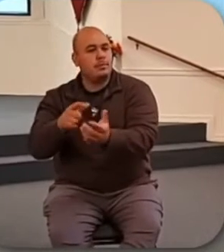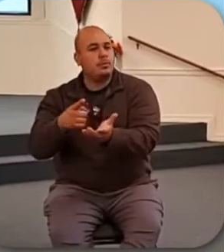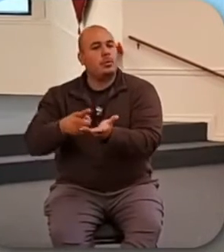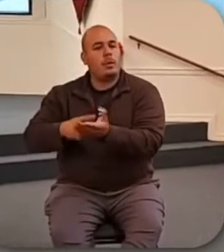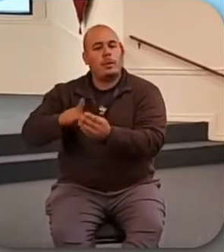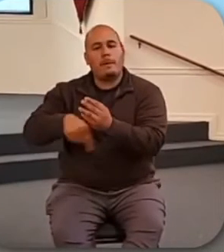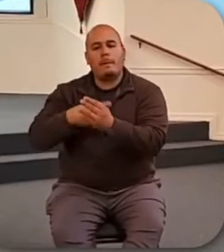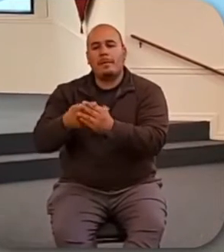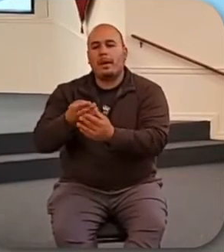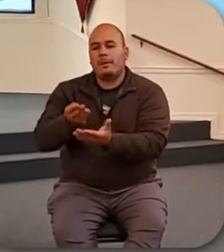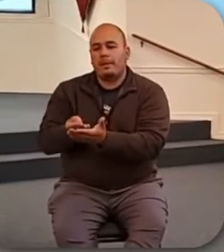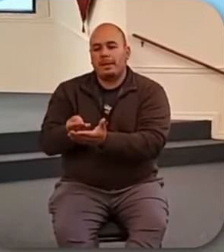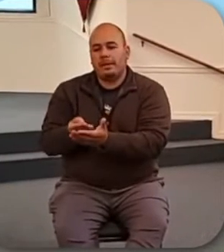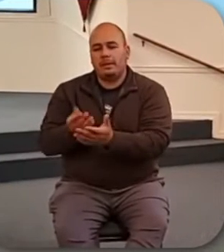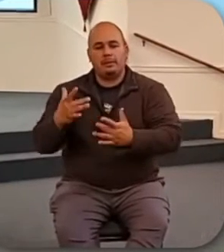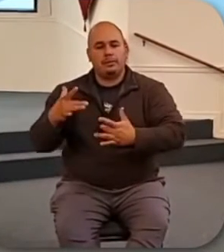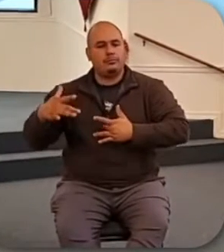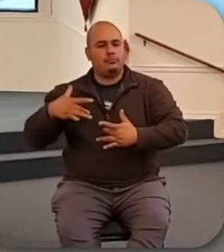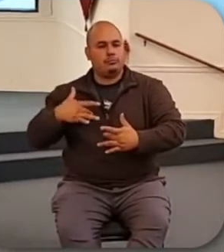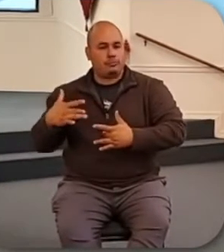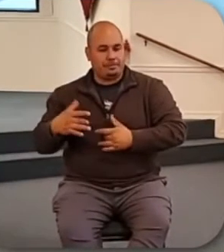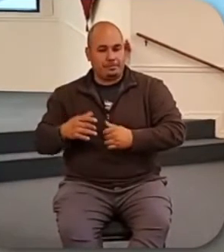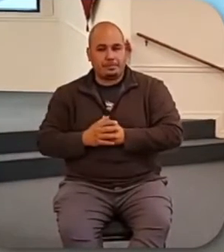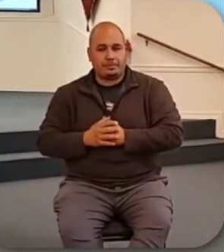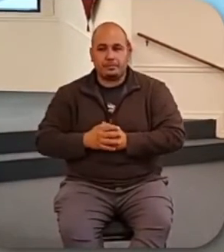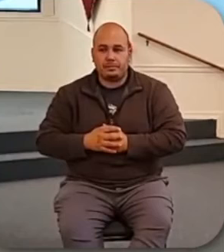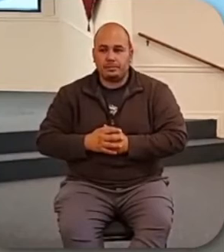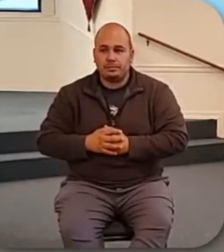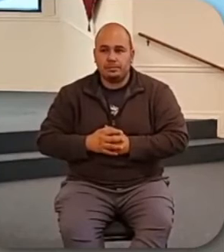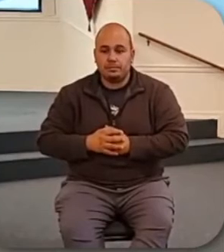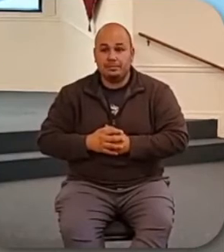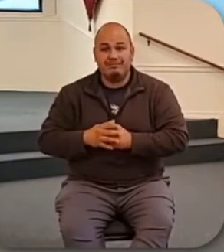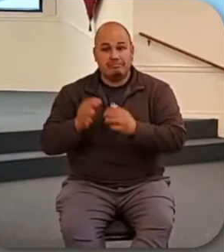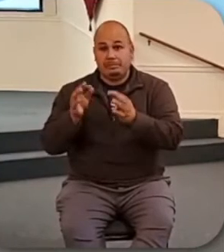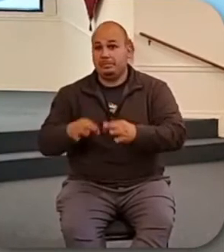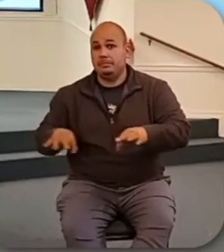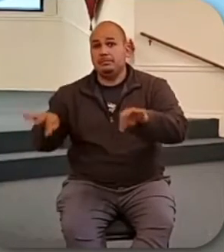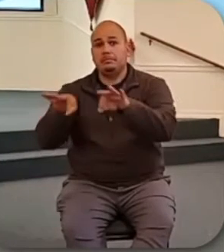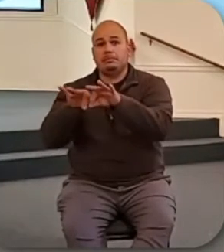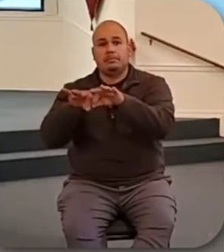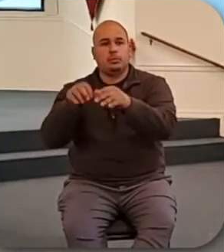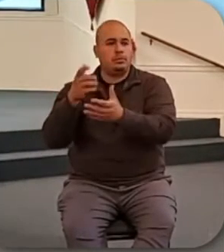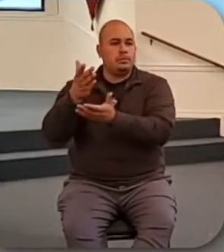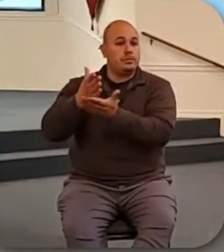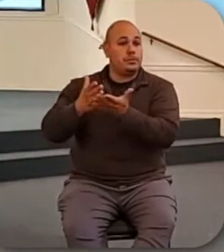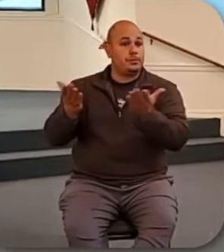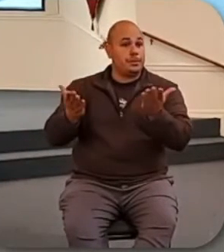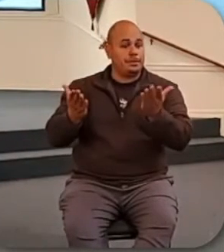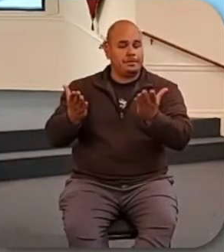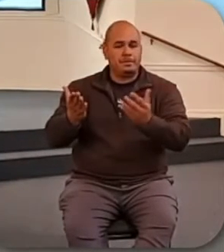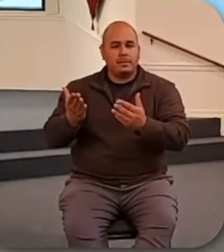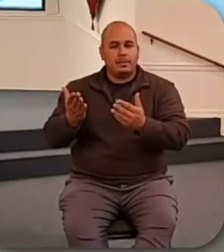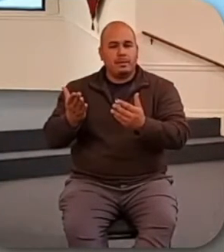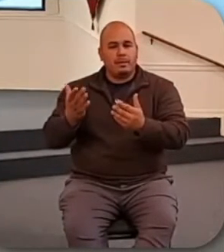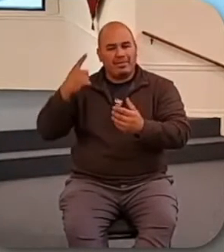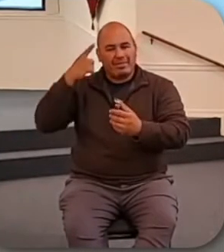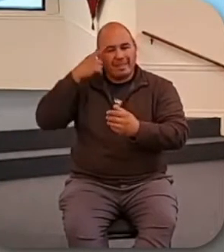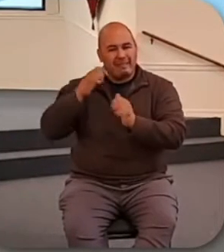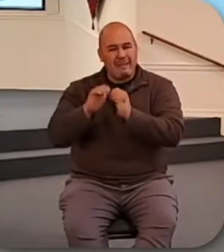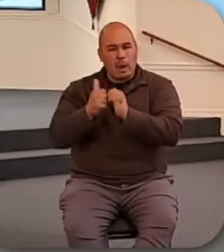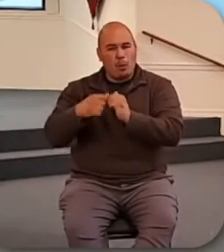he was teaching. He talked about money, but really the thrust of his message had to do more with how we think about God.